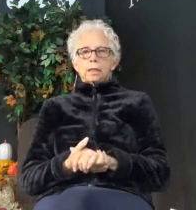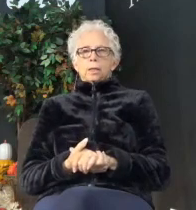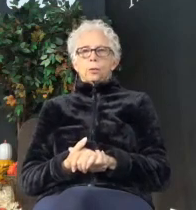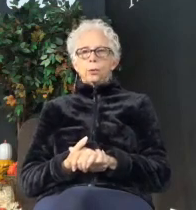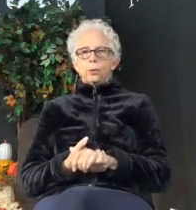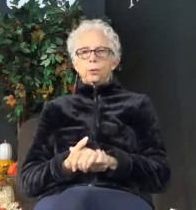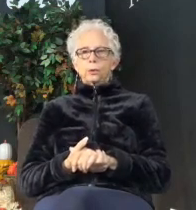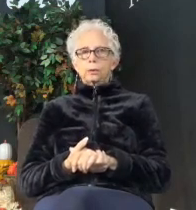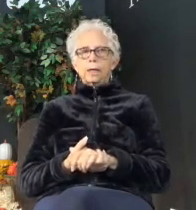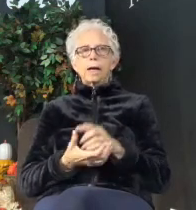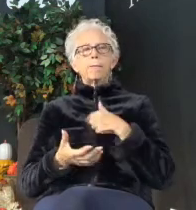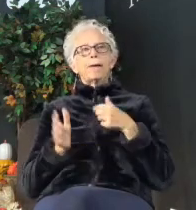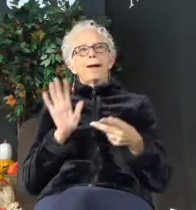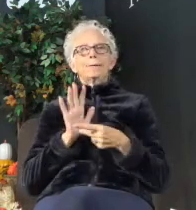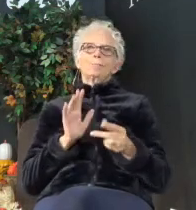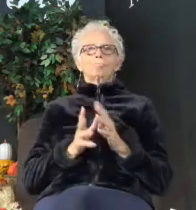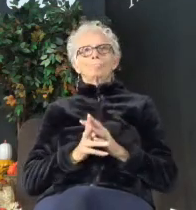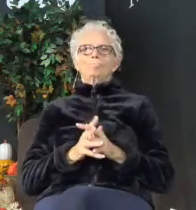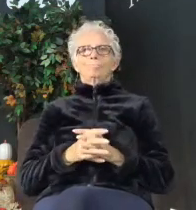am back.